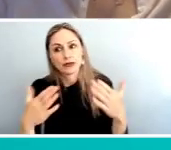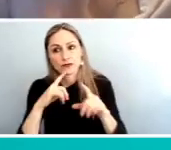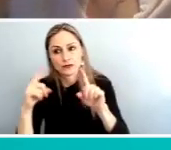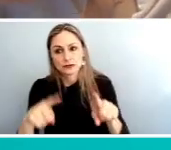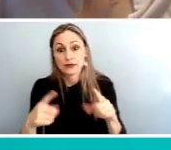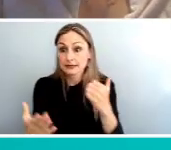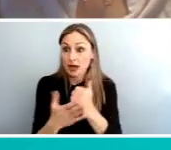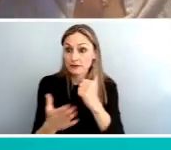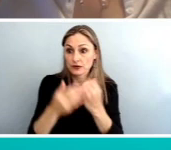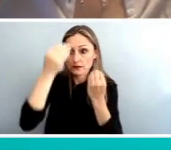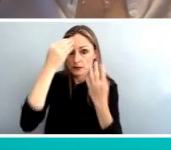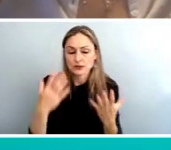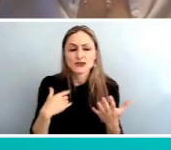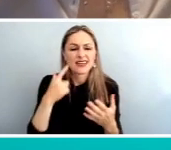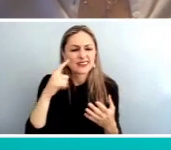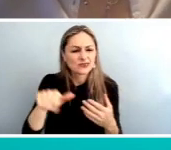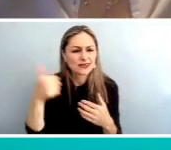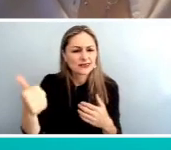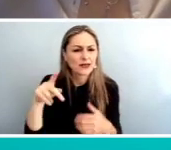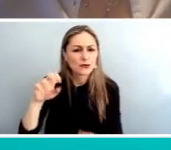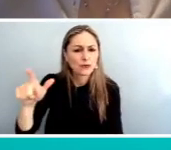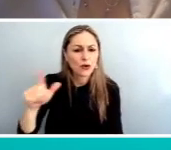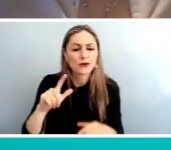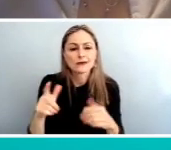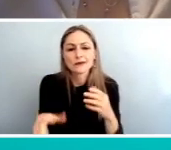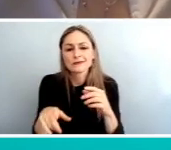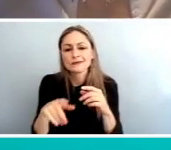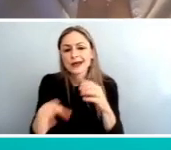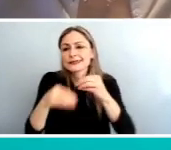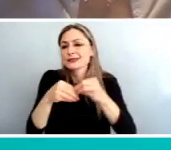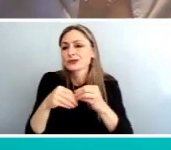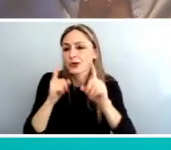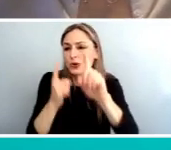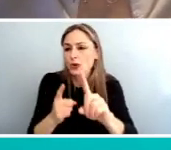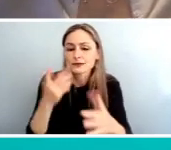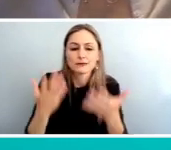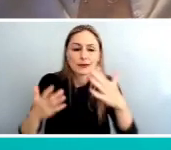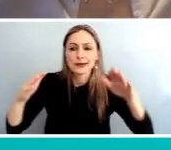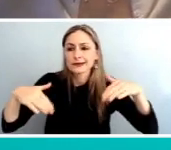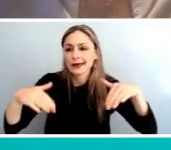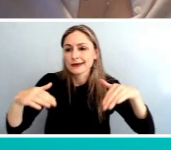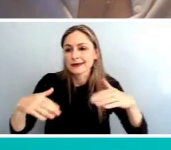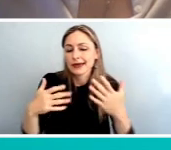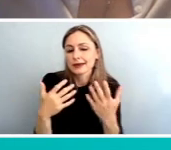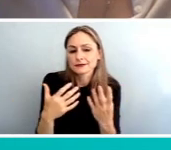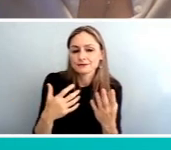us. And then I think we have another poll that asks about some additional goals that we might not have called out in the first round.